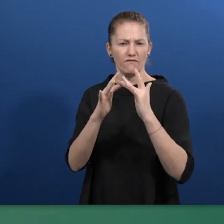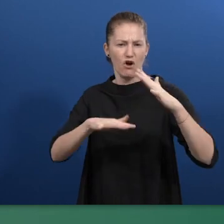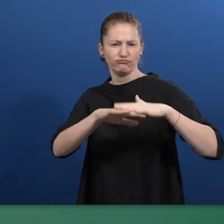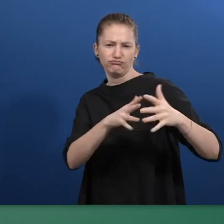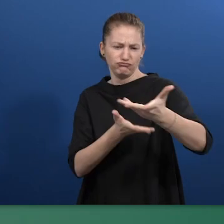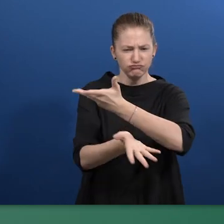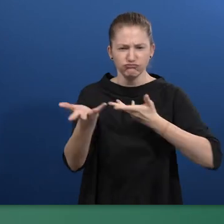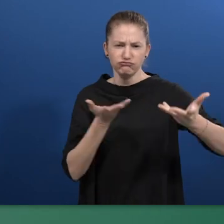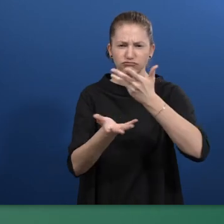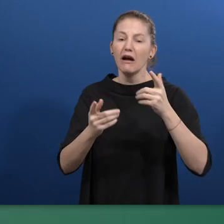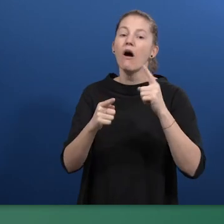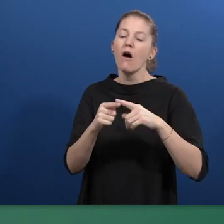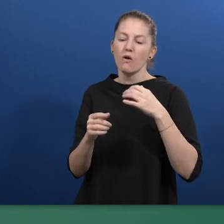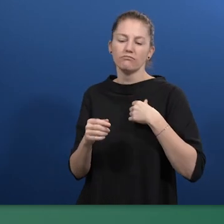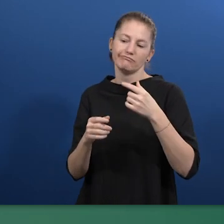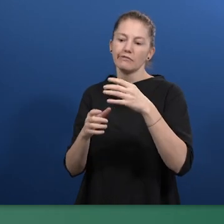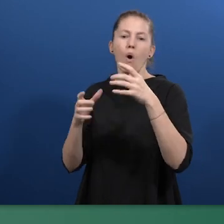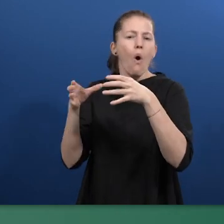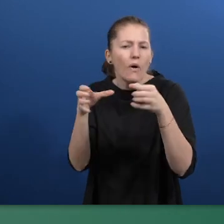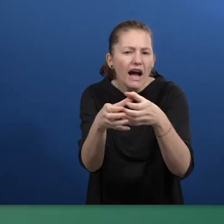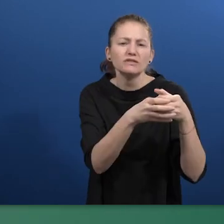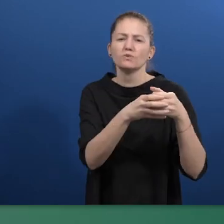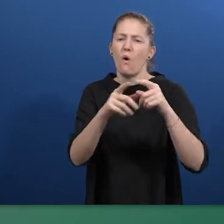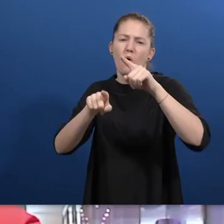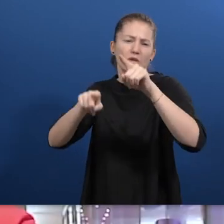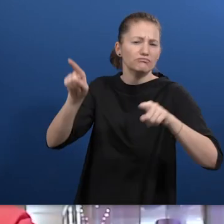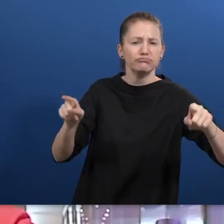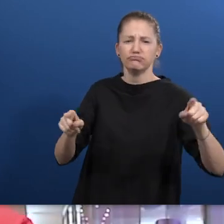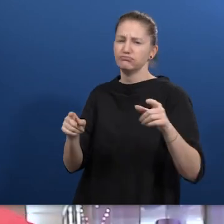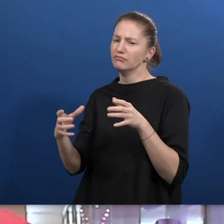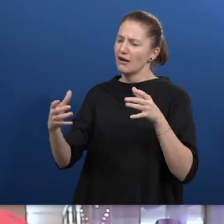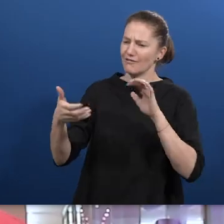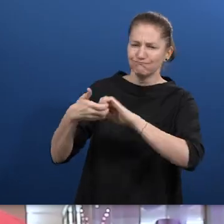and supporters in making our program known to the target groups.